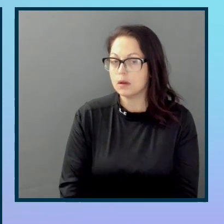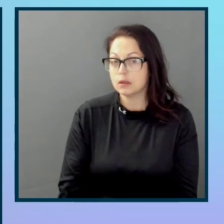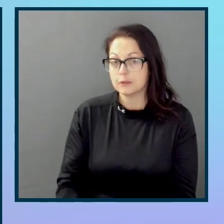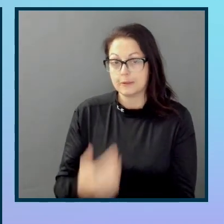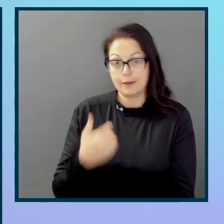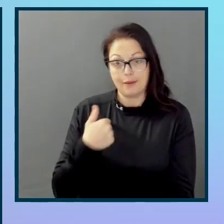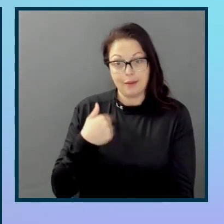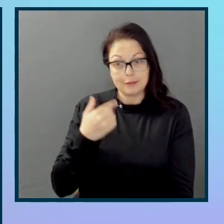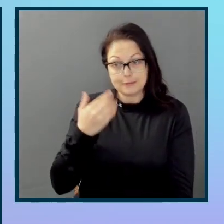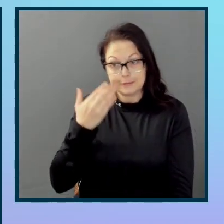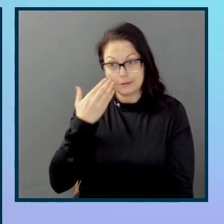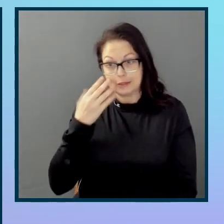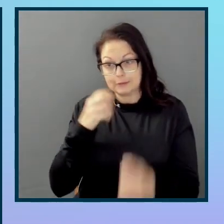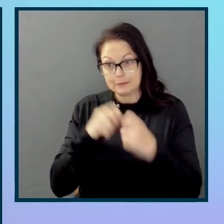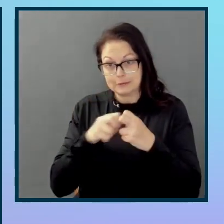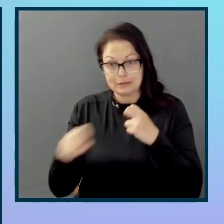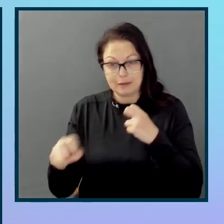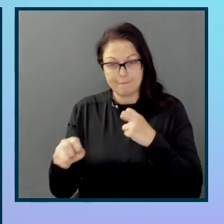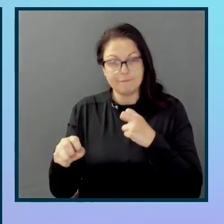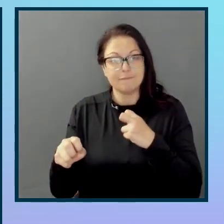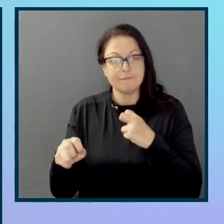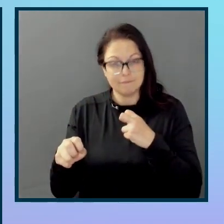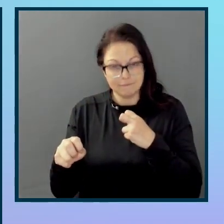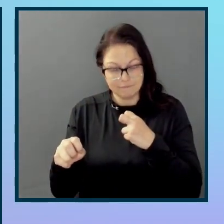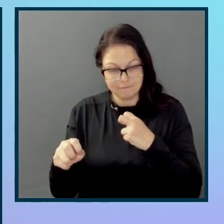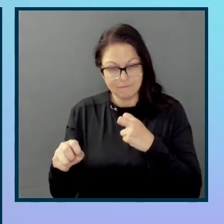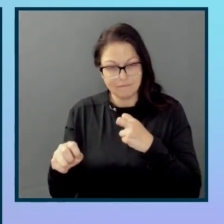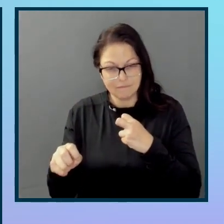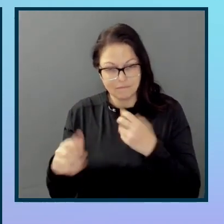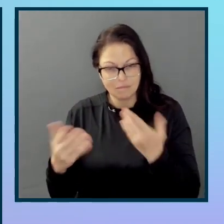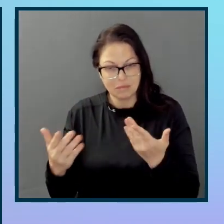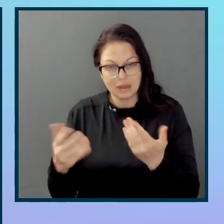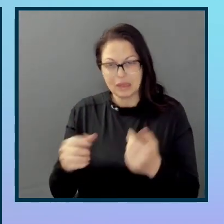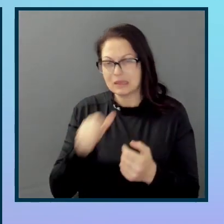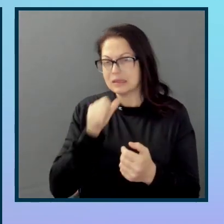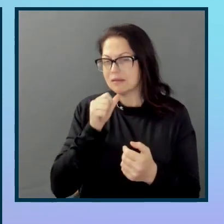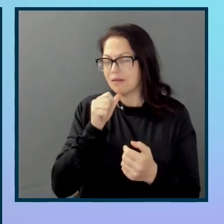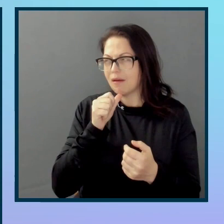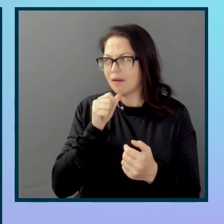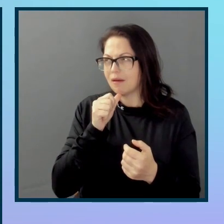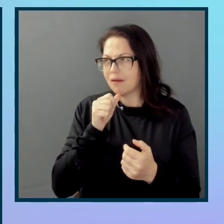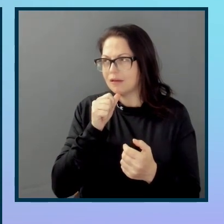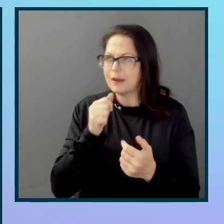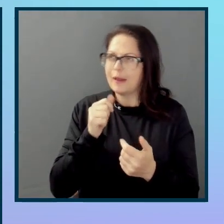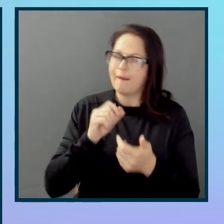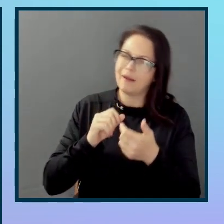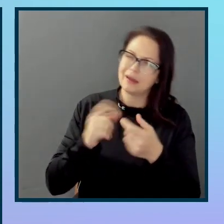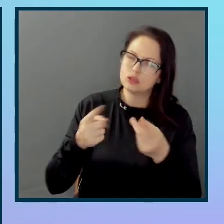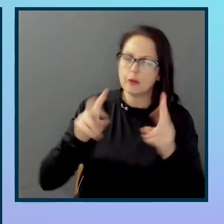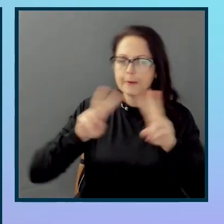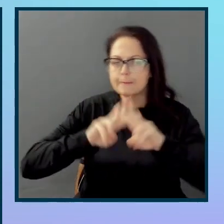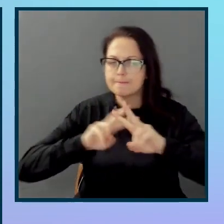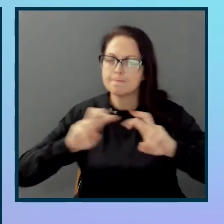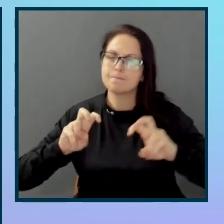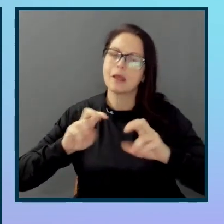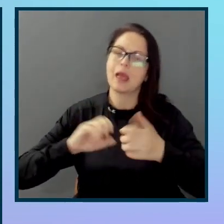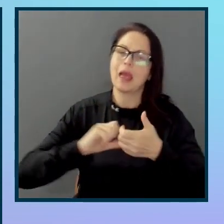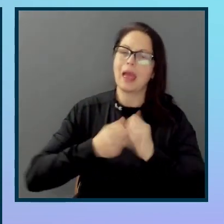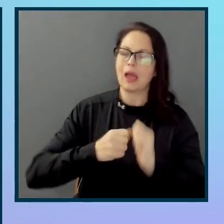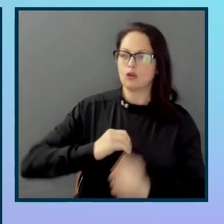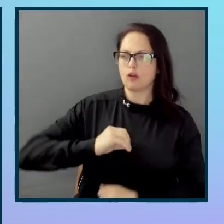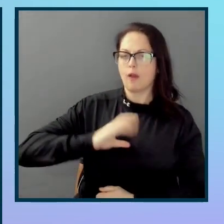need to sort of gauge not just how well you know the situation, but how confident you feel in dealing with it.